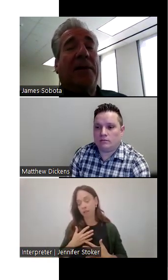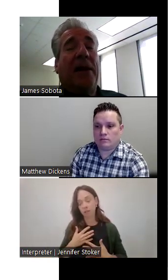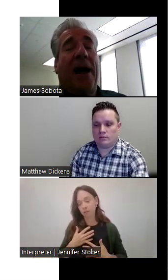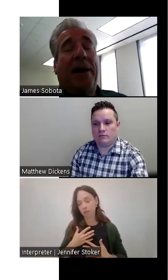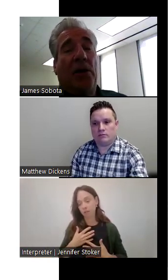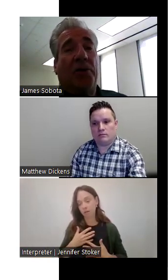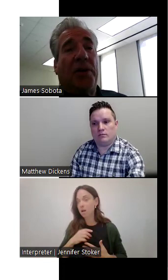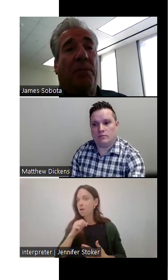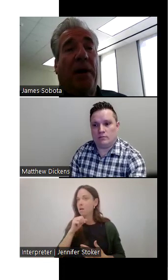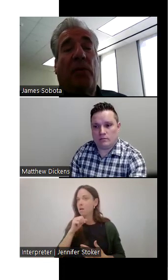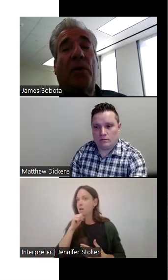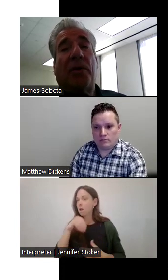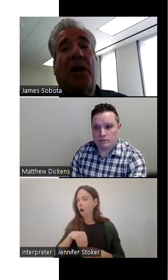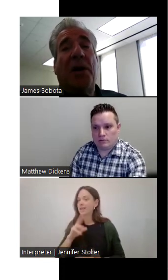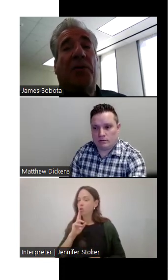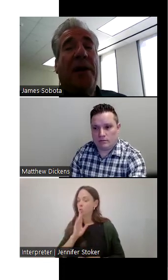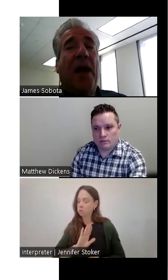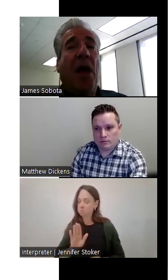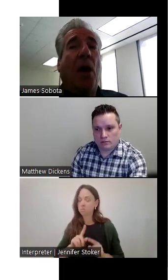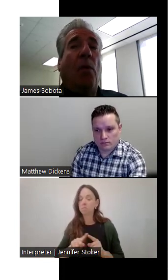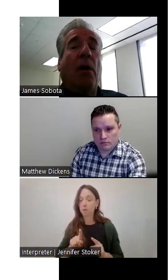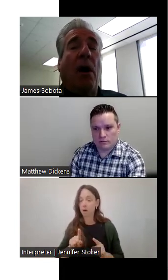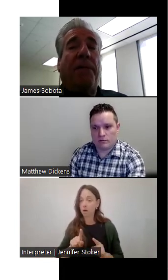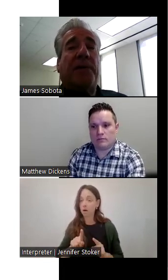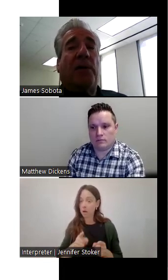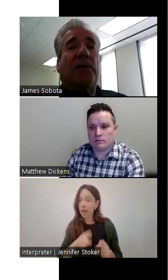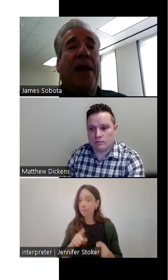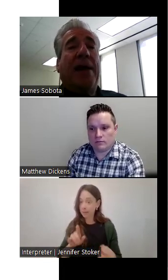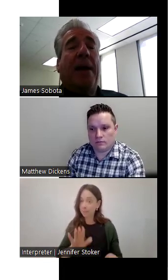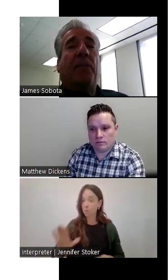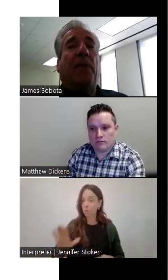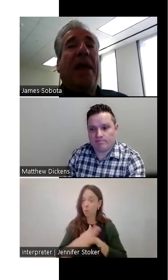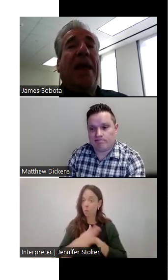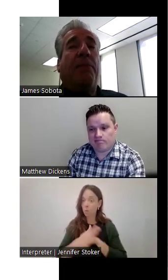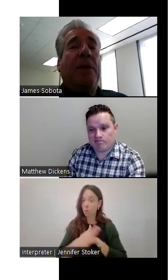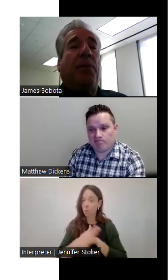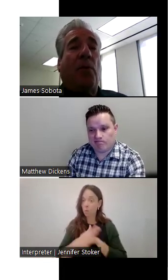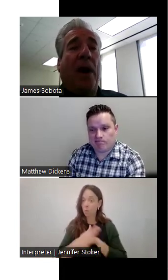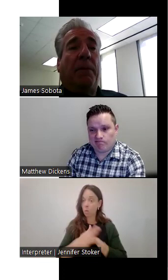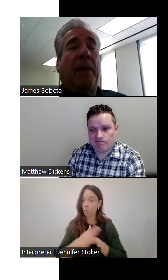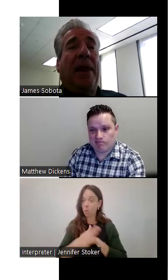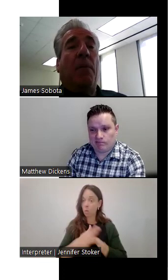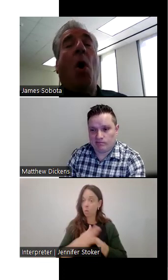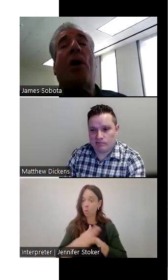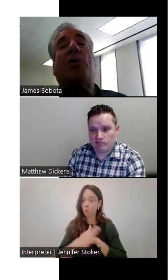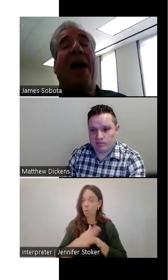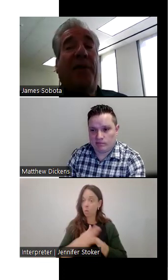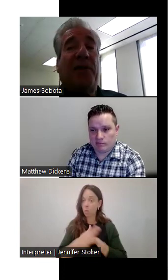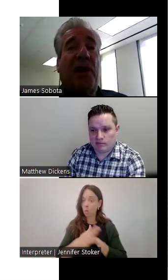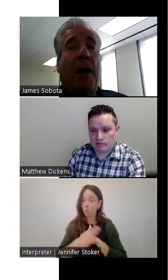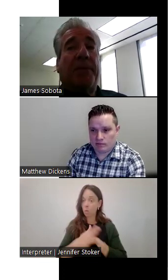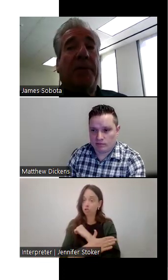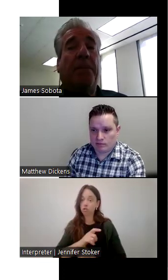in this and not in Houston, but across the country where officers, they, they have people run up to them or